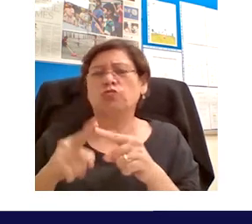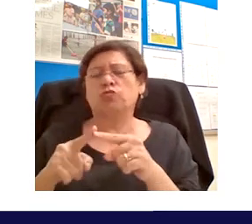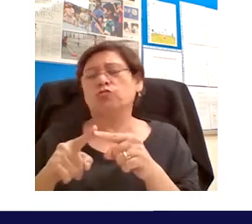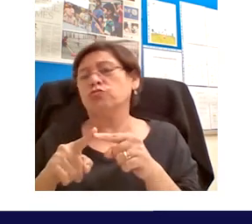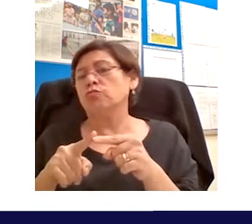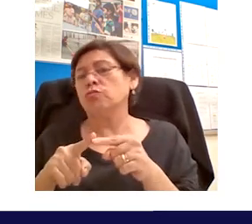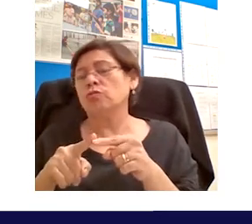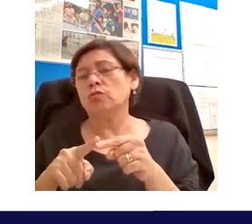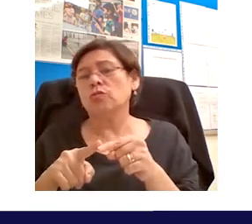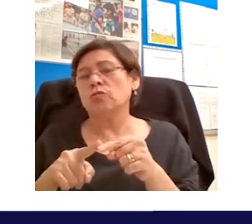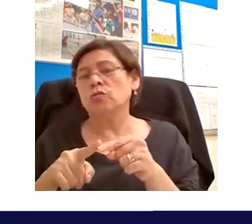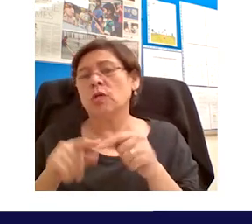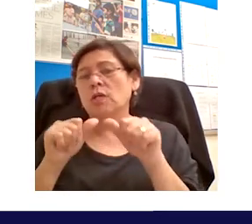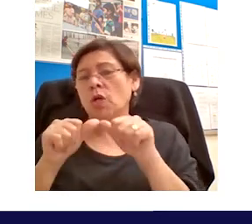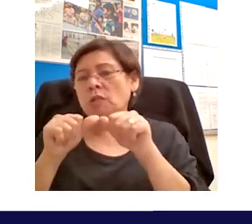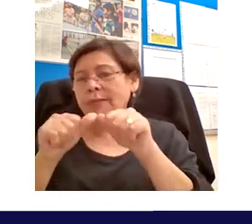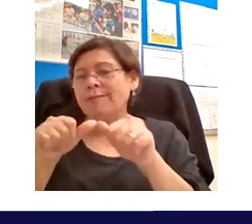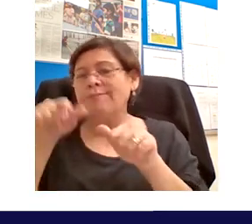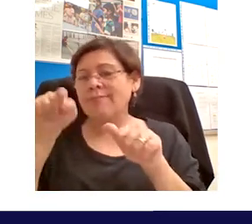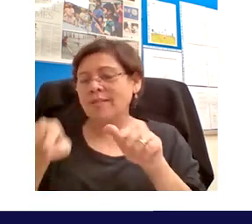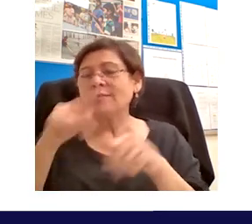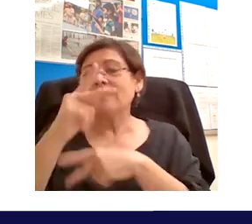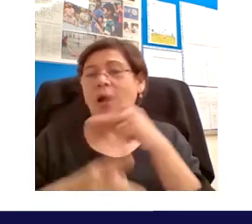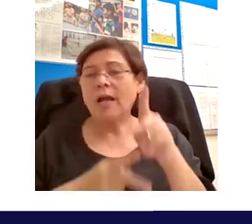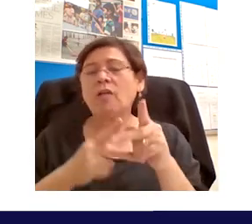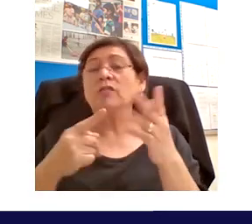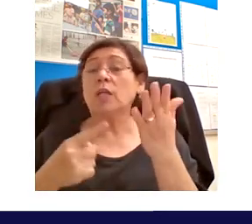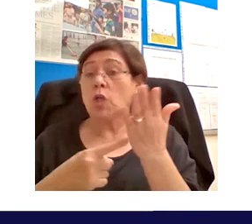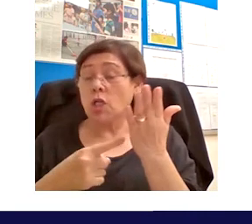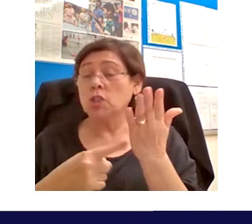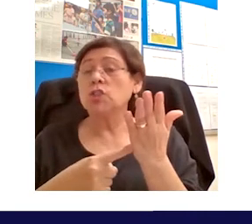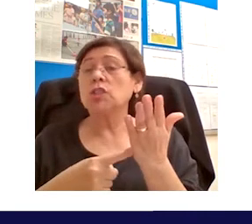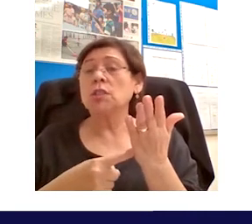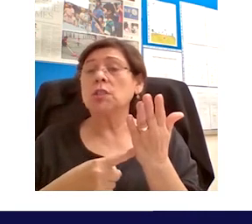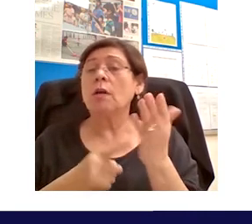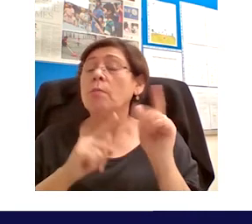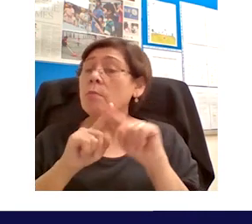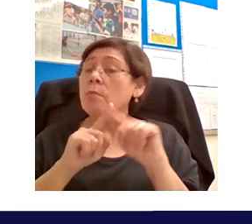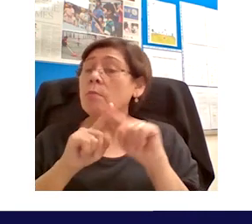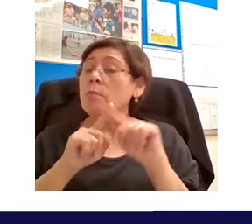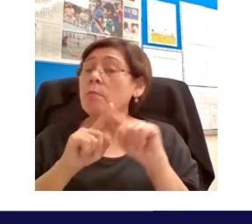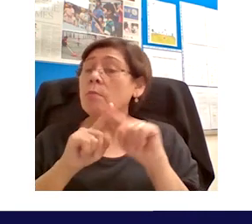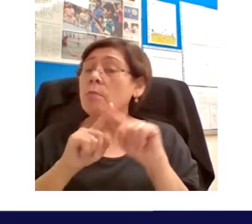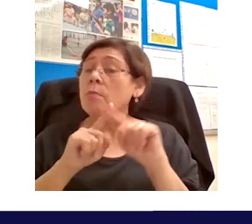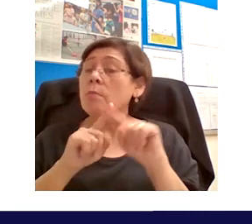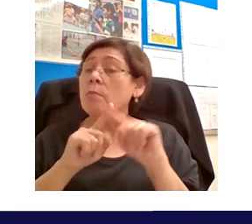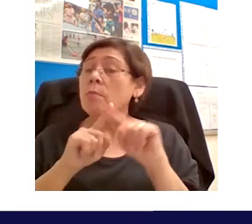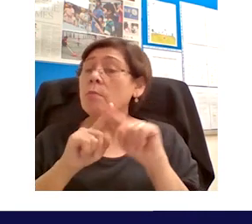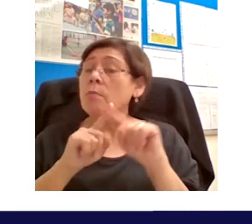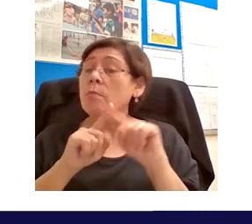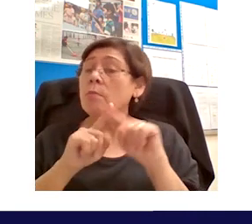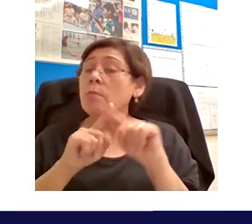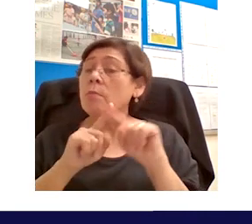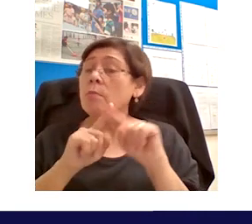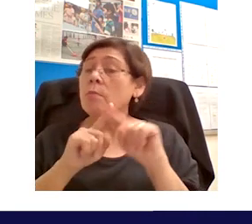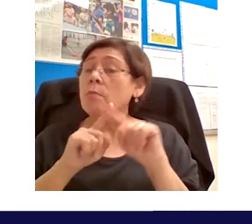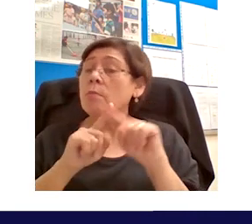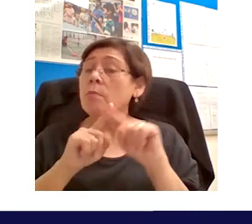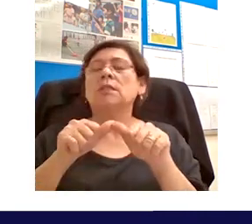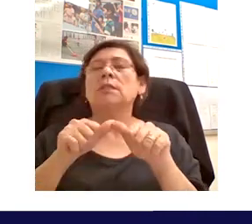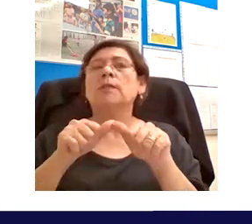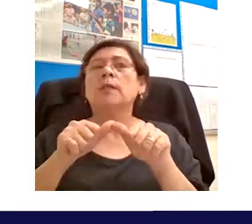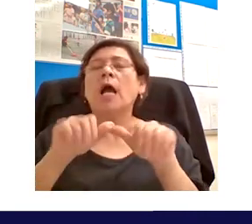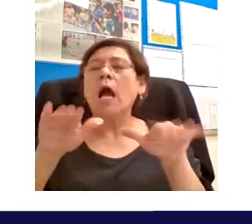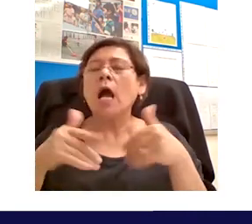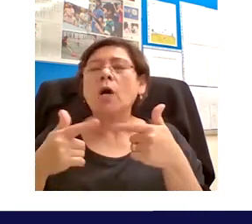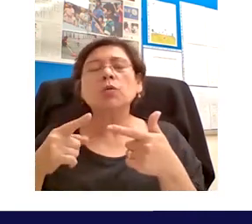exponential growth of this kind of technology technology while also sustaining the kind of values which generate the the academic content um so